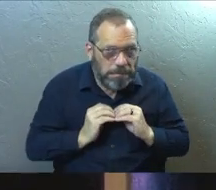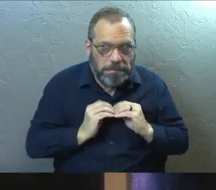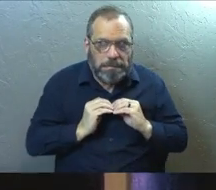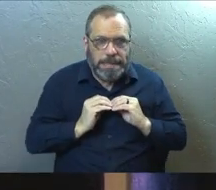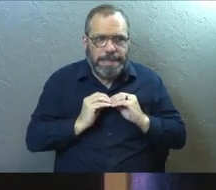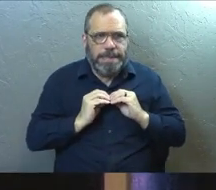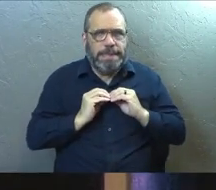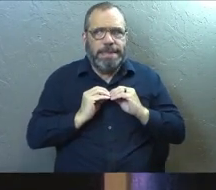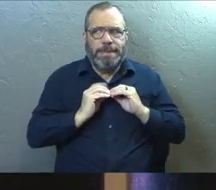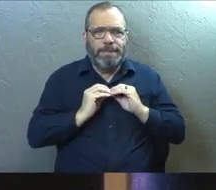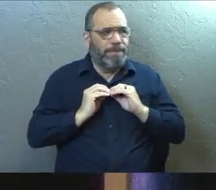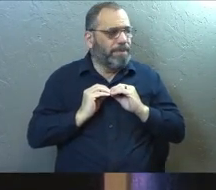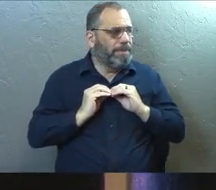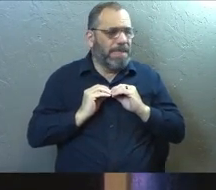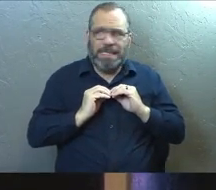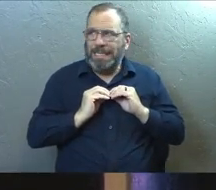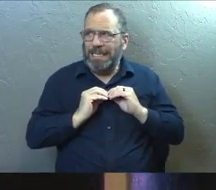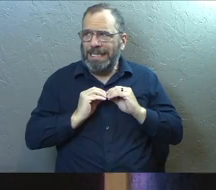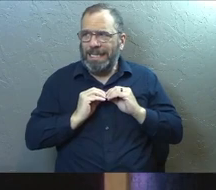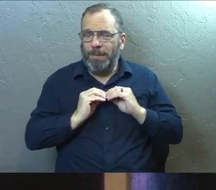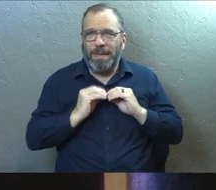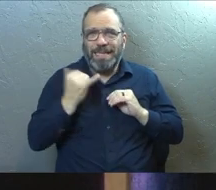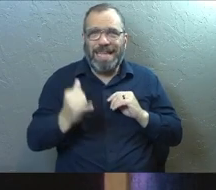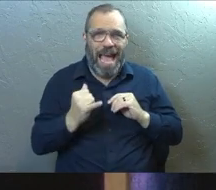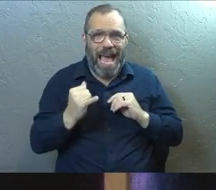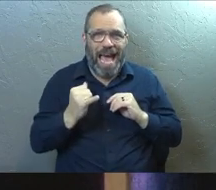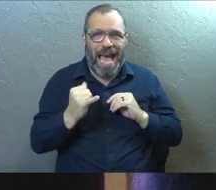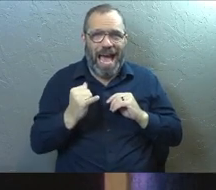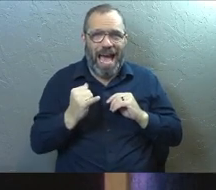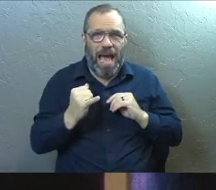right? There's tension. It's because you're starting to face that.